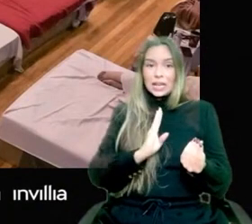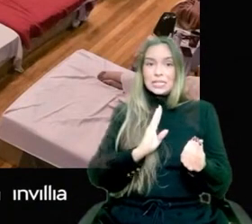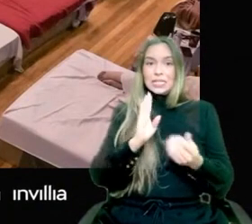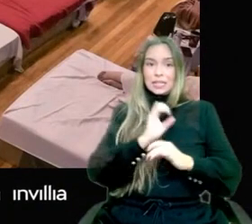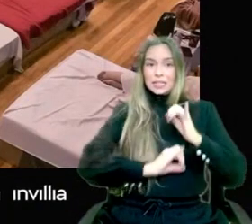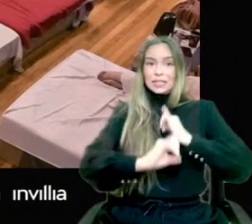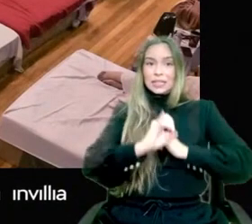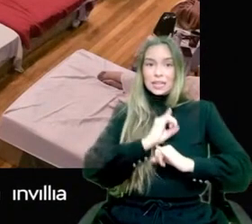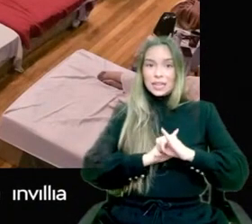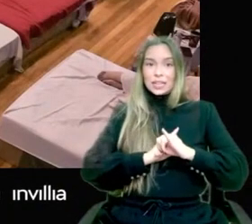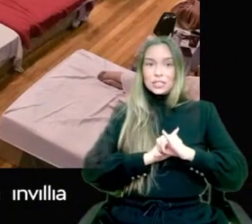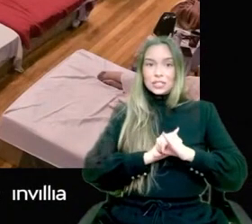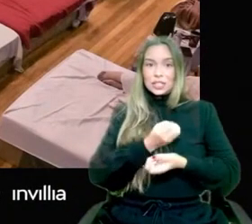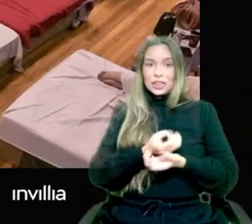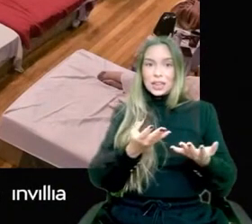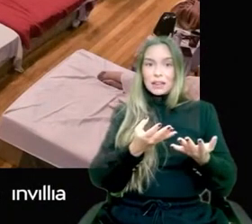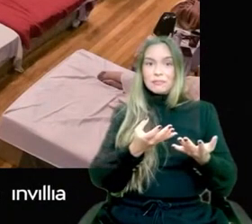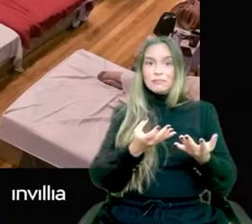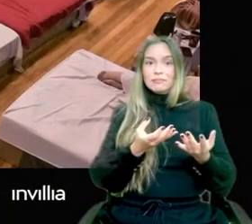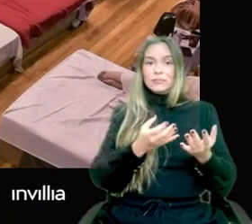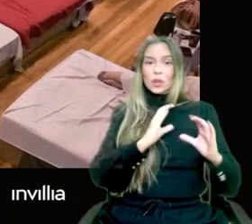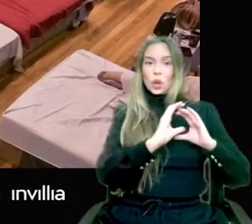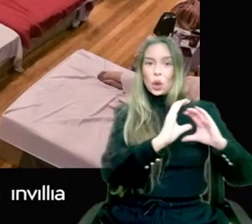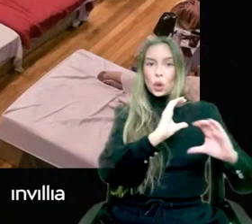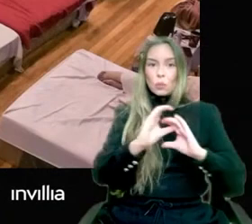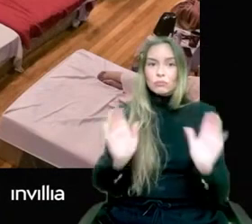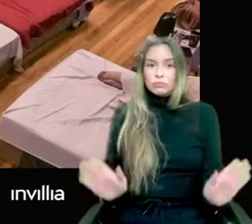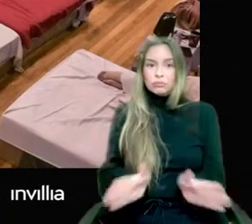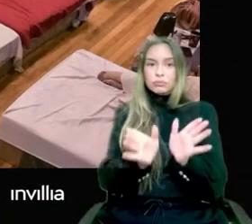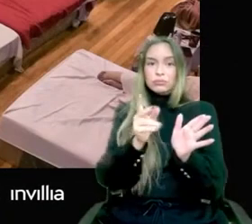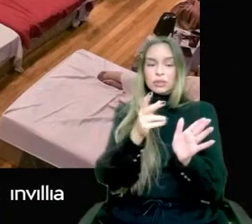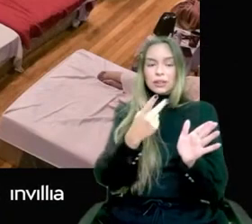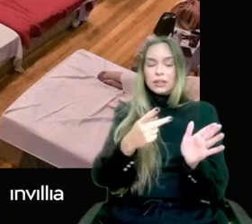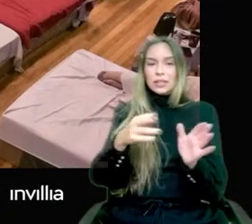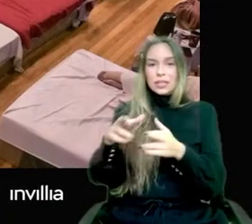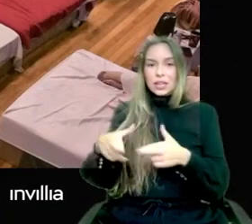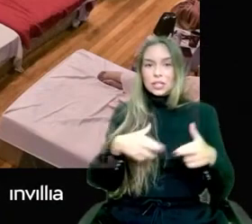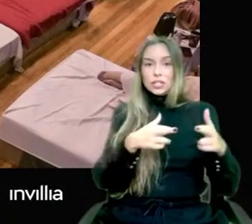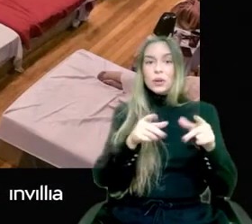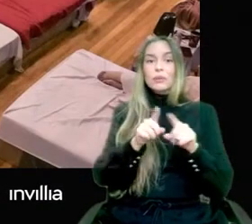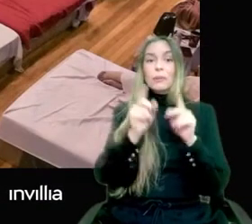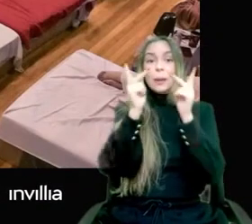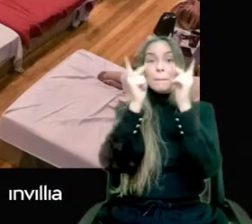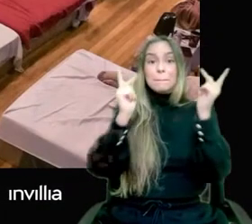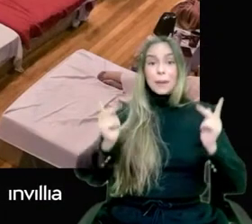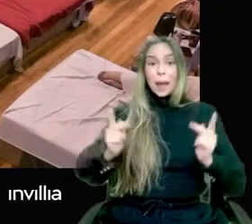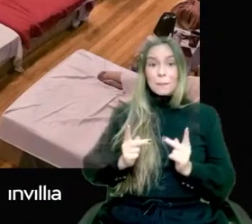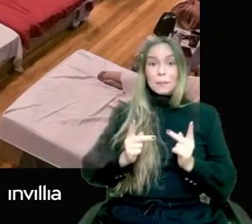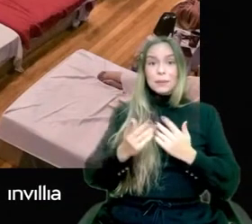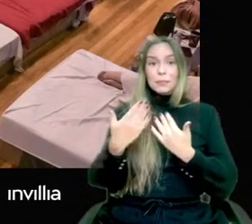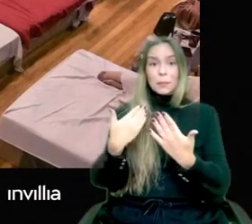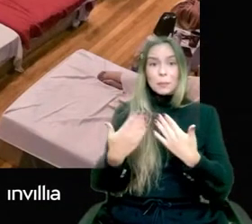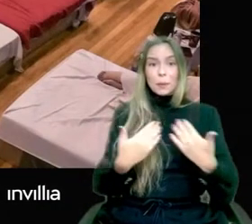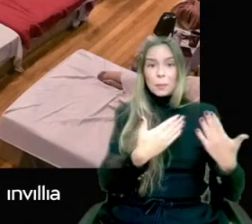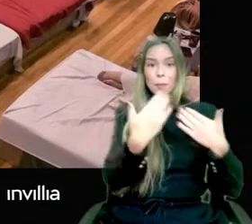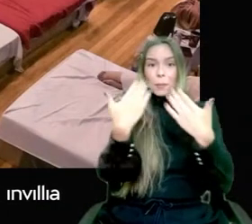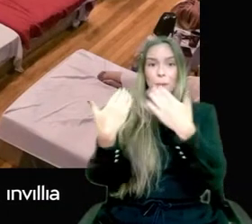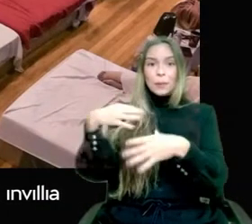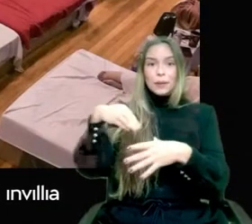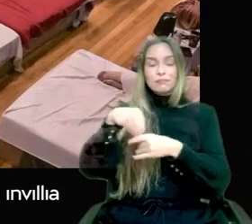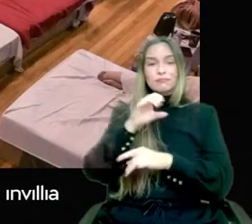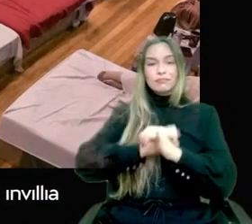those regions. Interactive maps were created and shared on the internet to signal